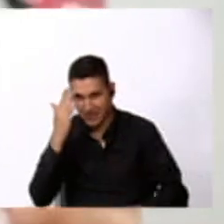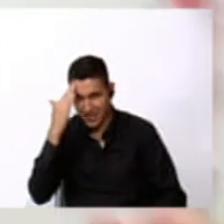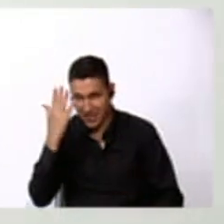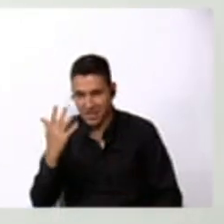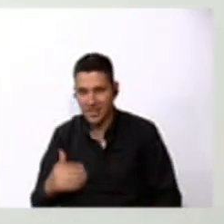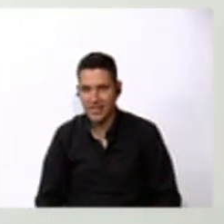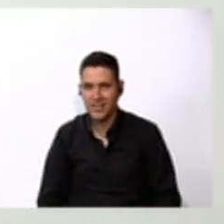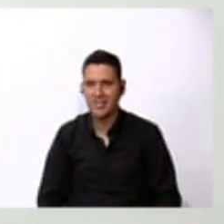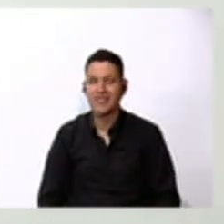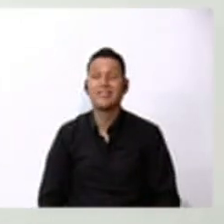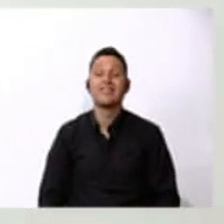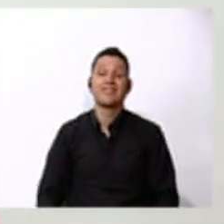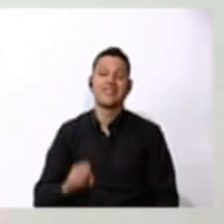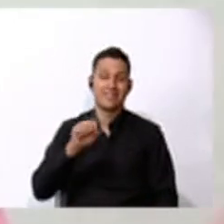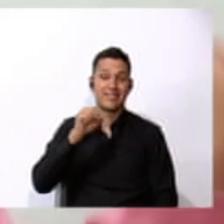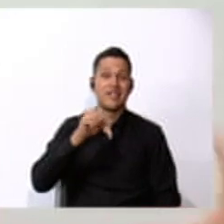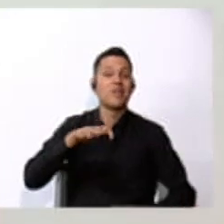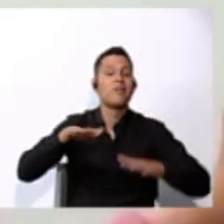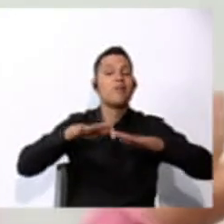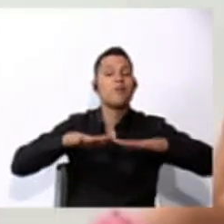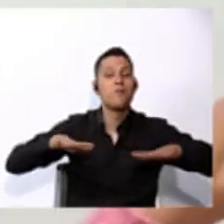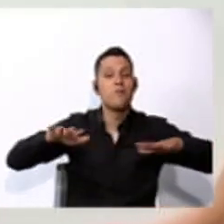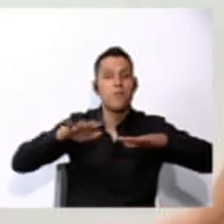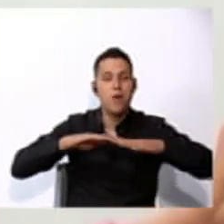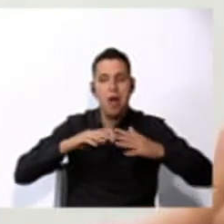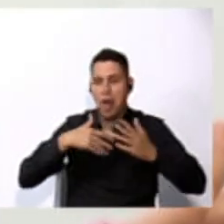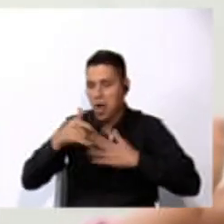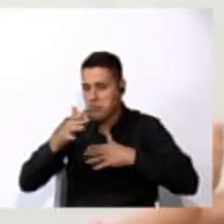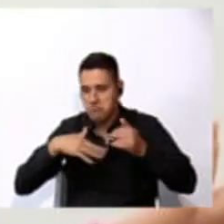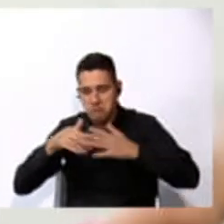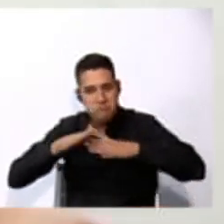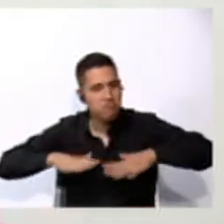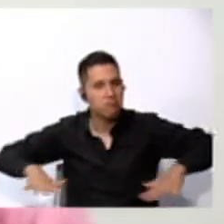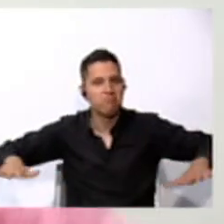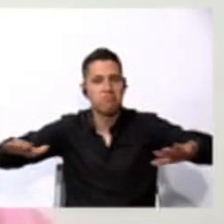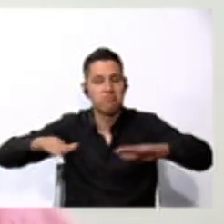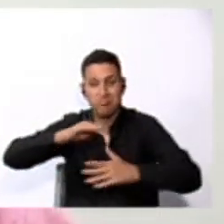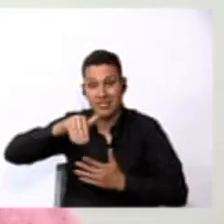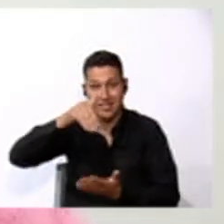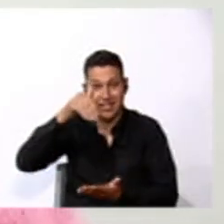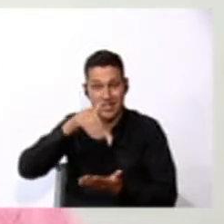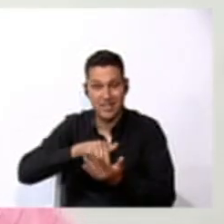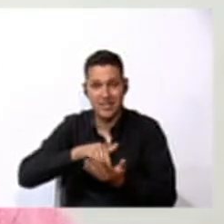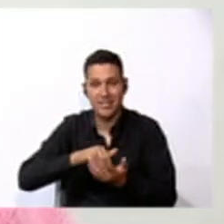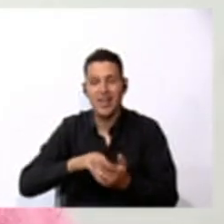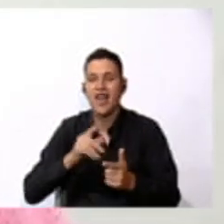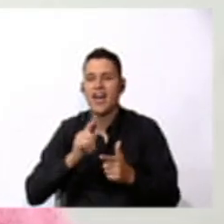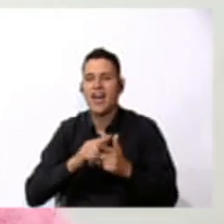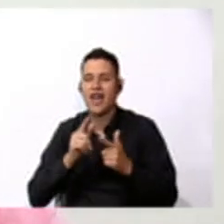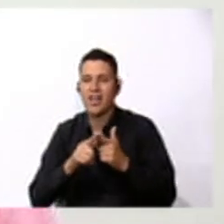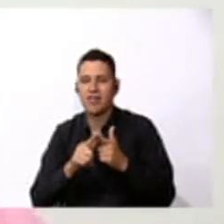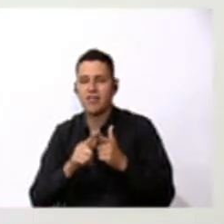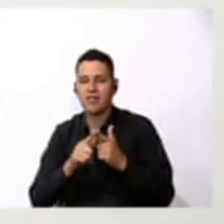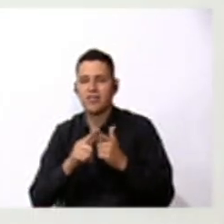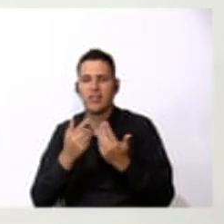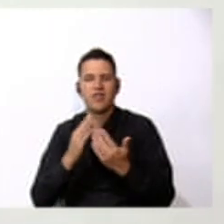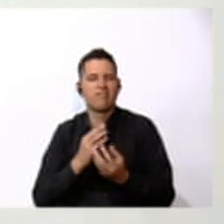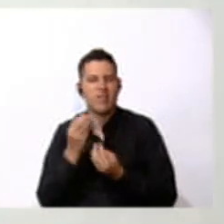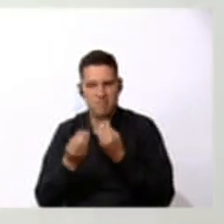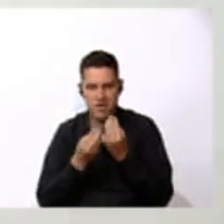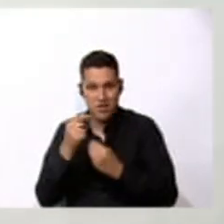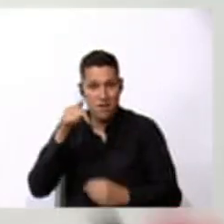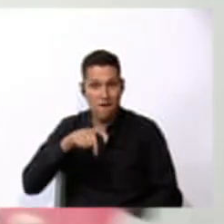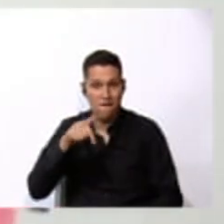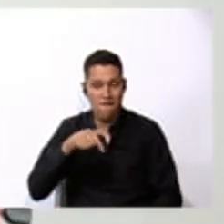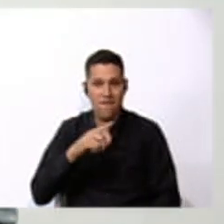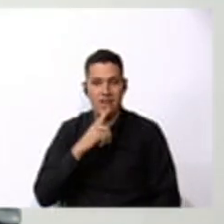Awesome. Places are everywhere around us. So, what are we going to do is that